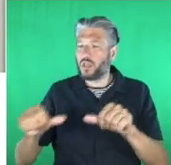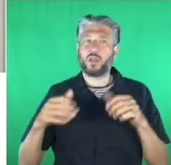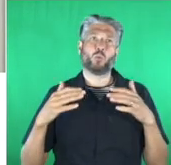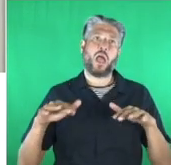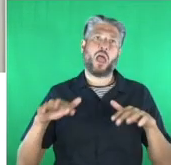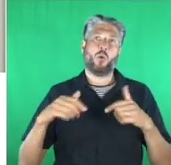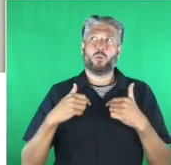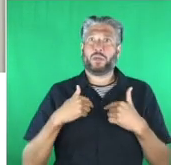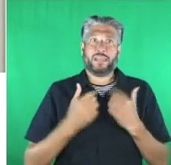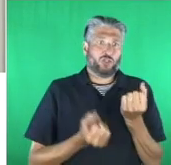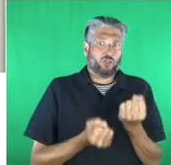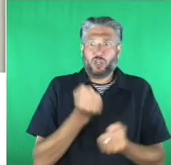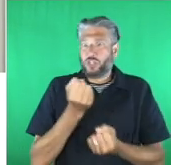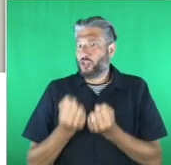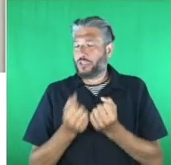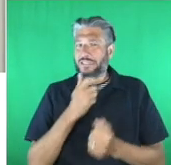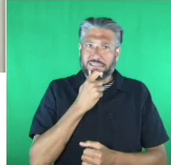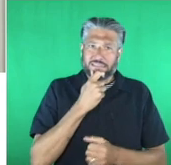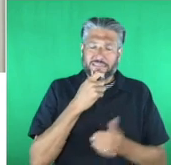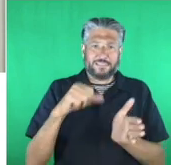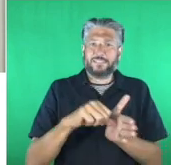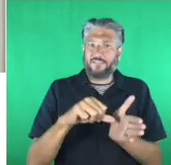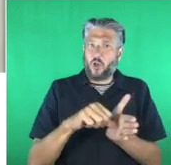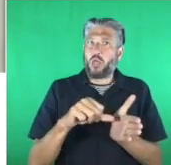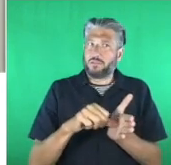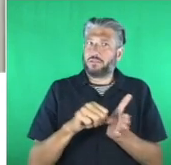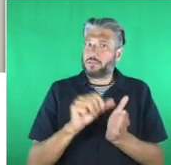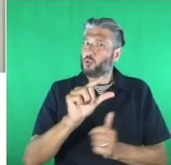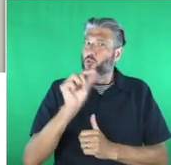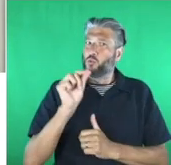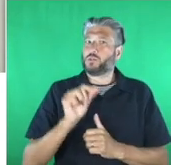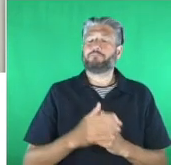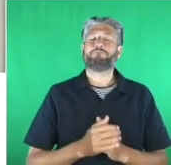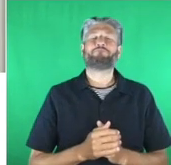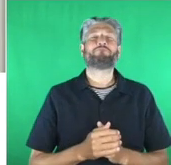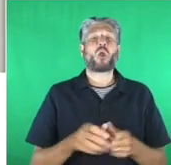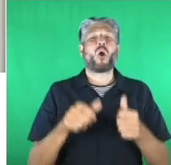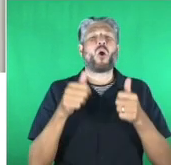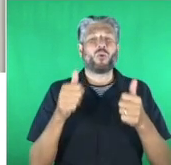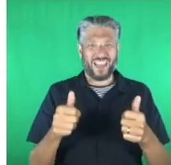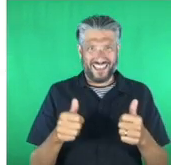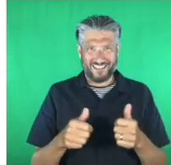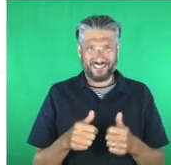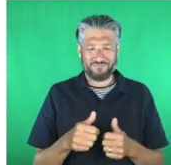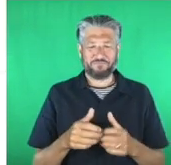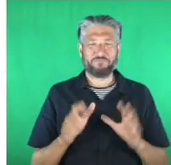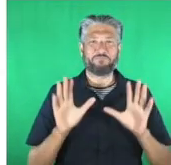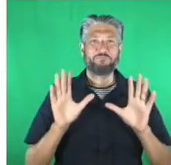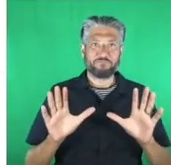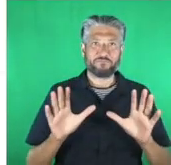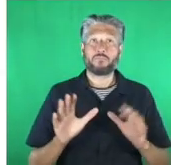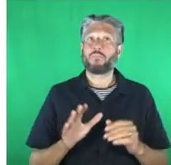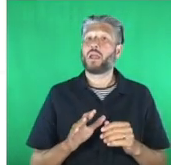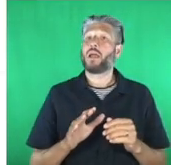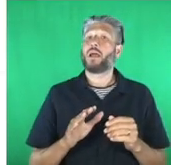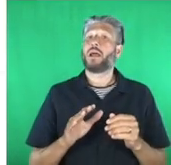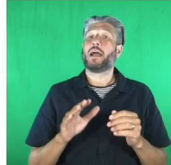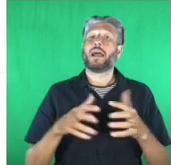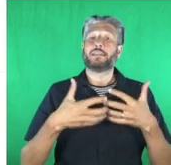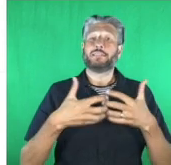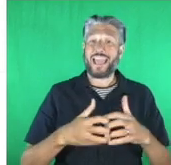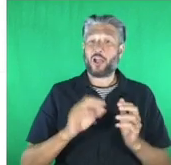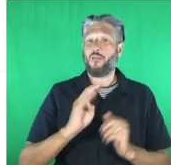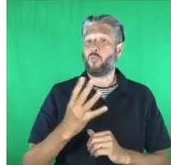decision for us to make okay i won't keep you waiting any longer the tech for good accessibility award finalists are